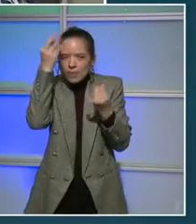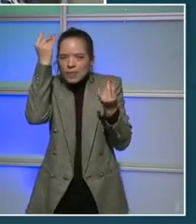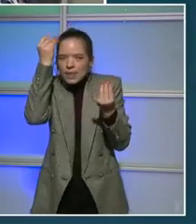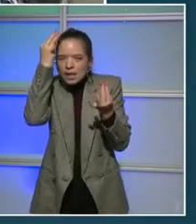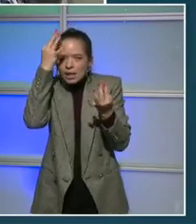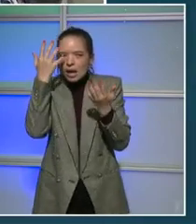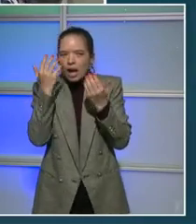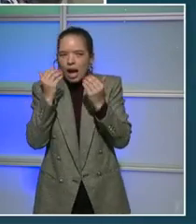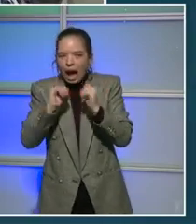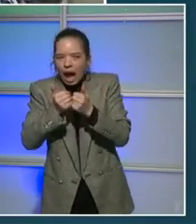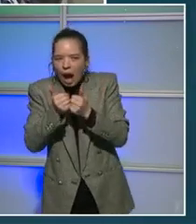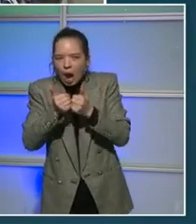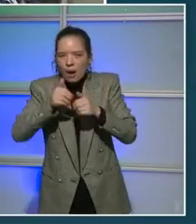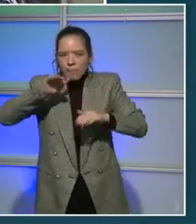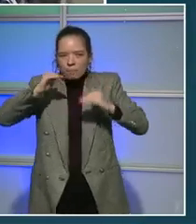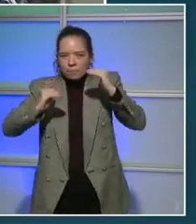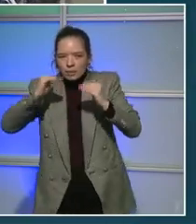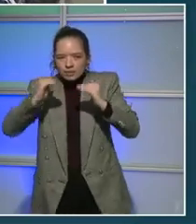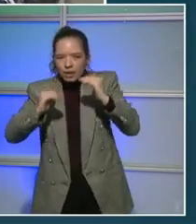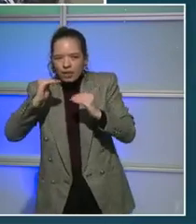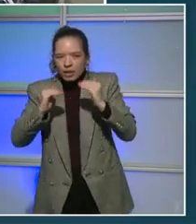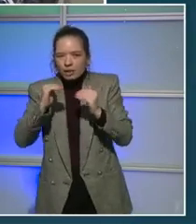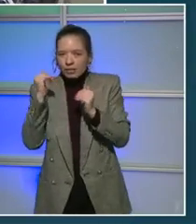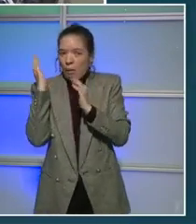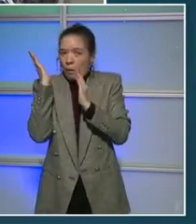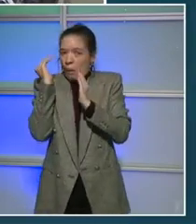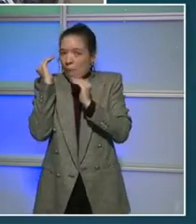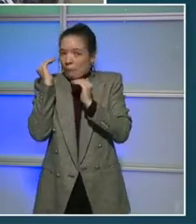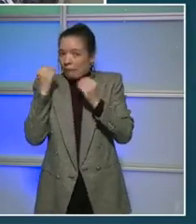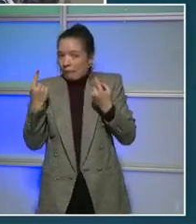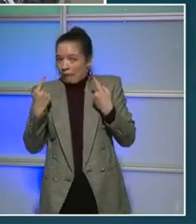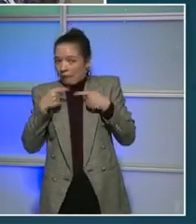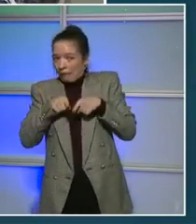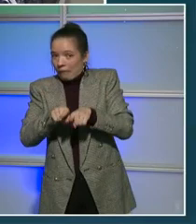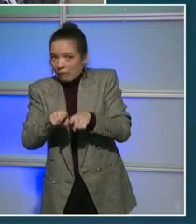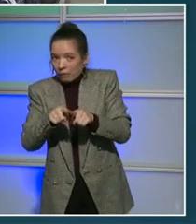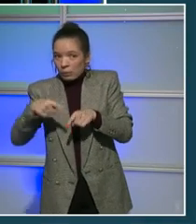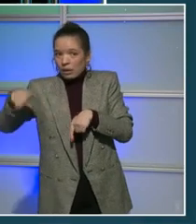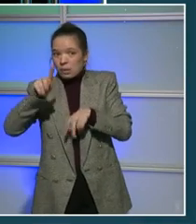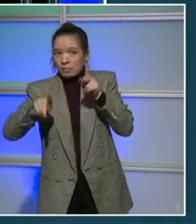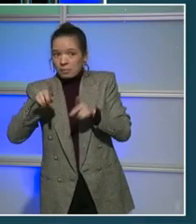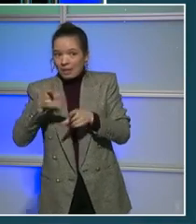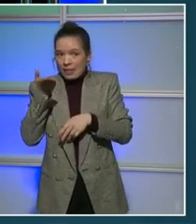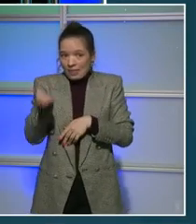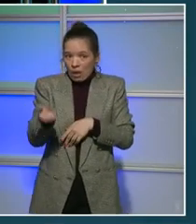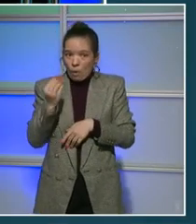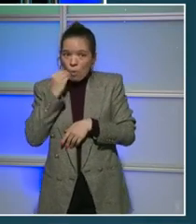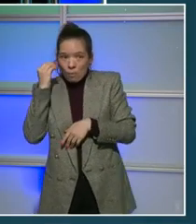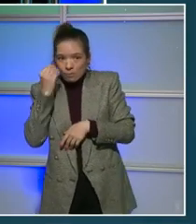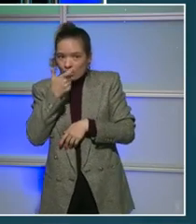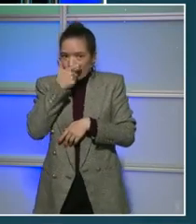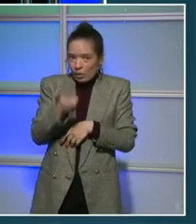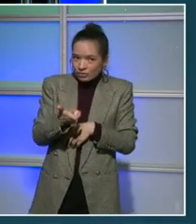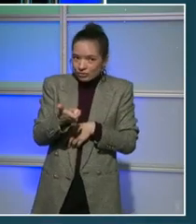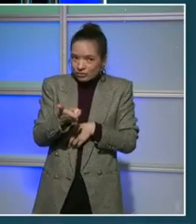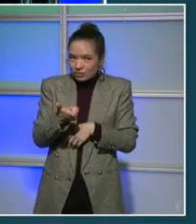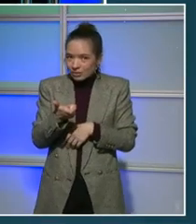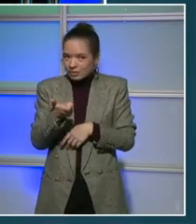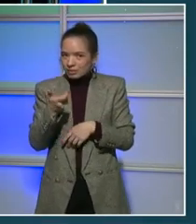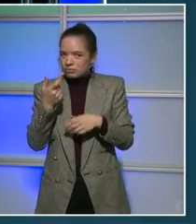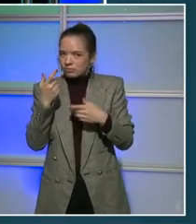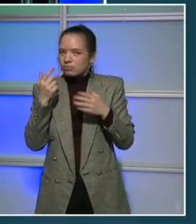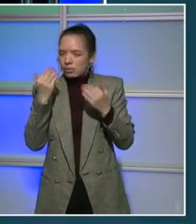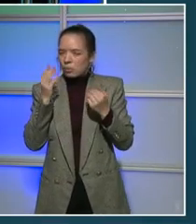hopefully it'll align with what our neighbors at home have. Back to you, Tomas. Thank so much, Julia. And thank you to our COVID heroes.